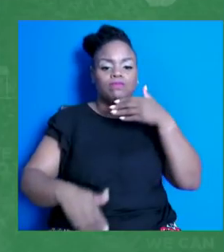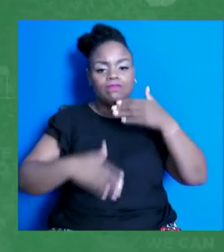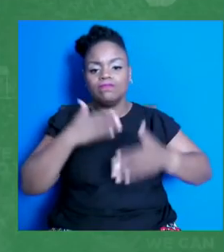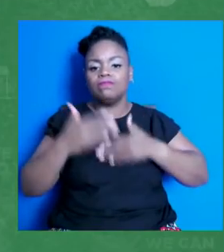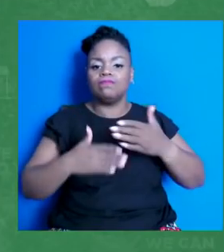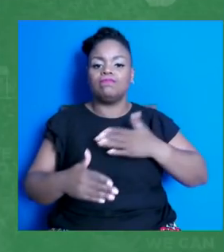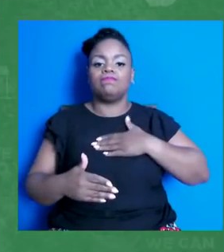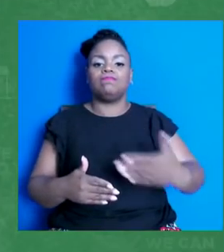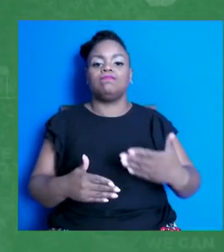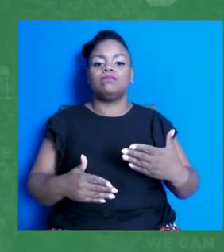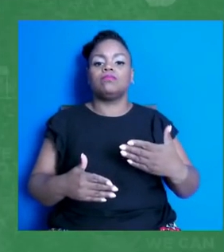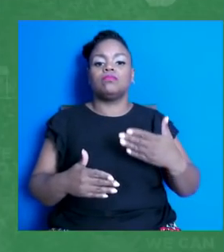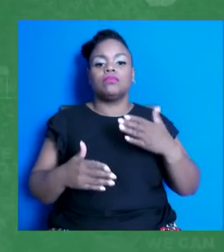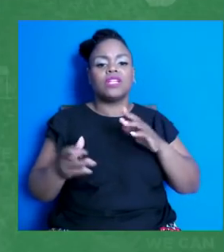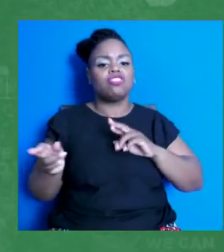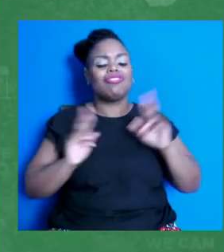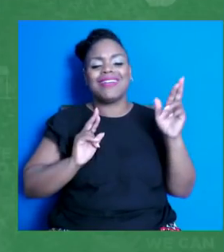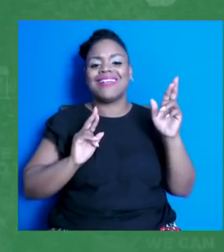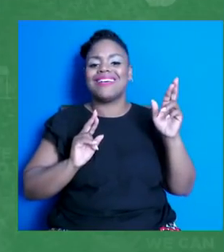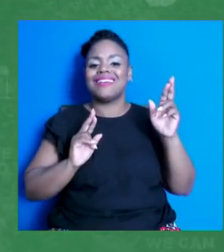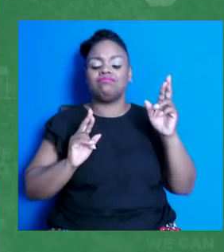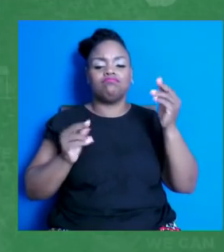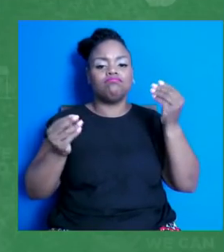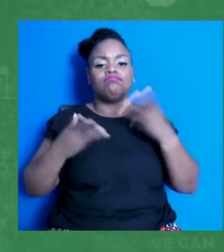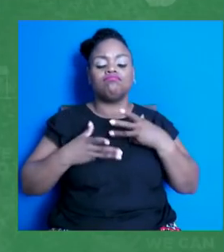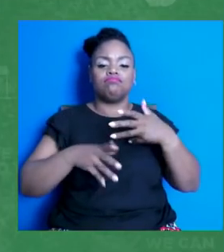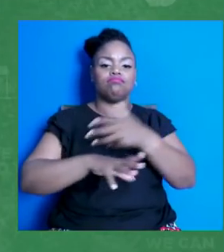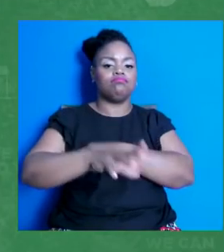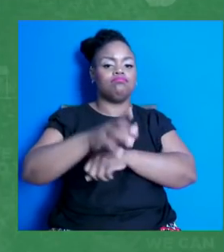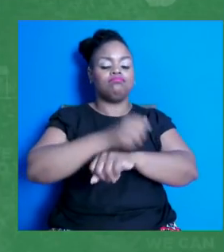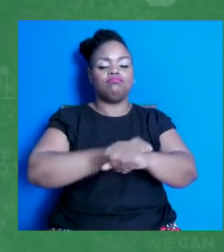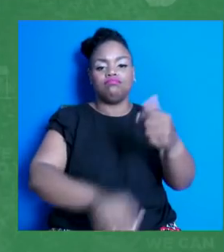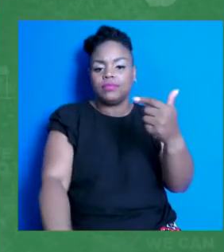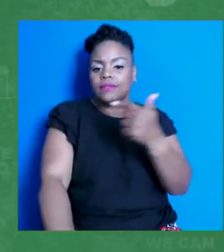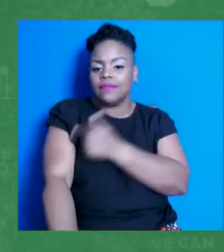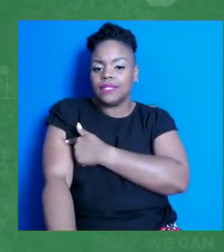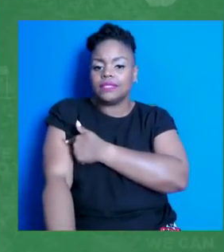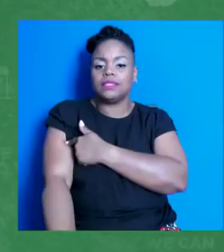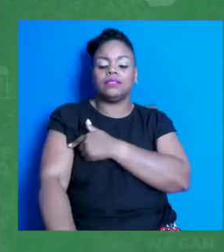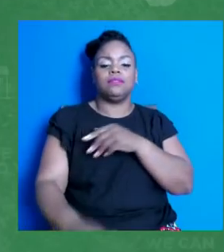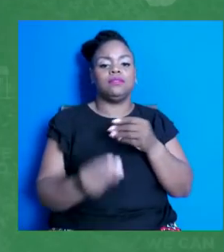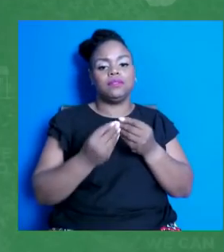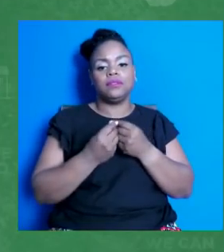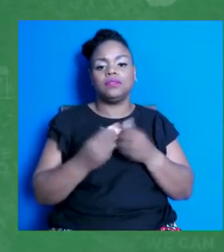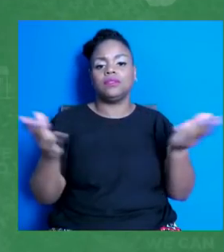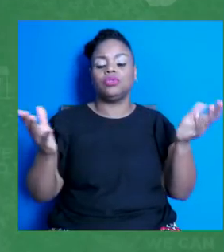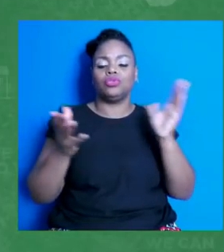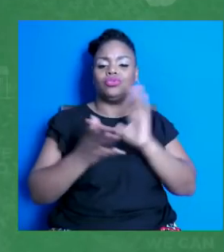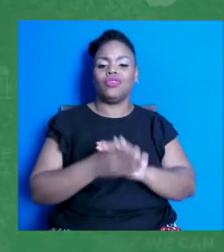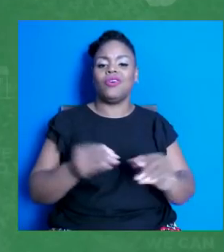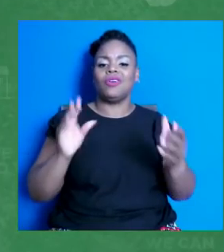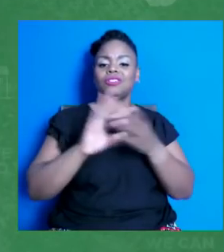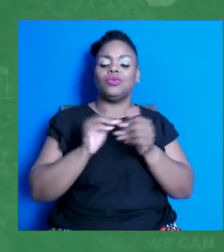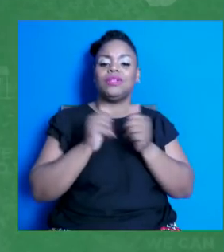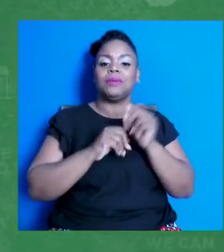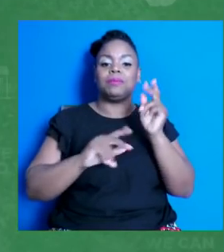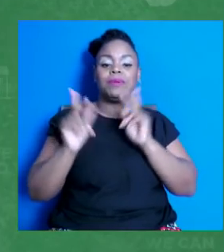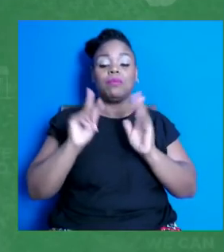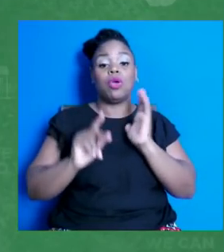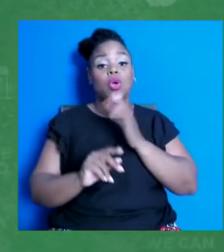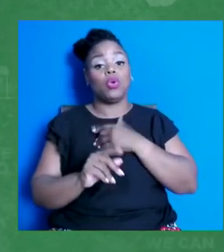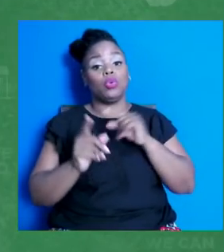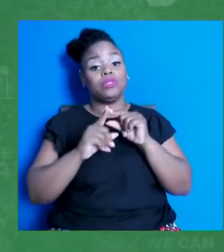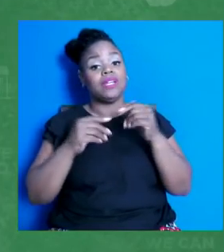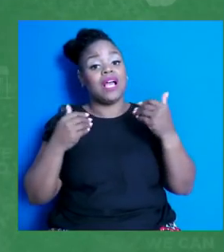informed, get vaccinated, and share your story with people around you. Our words have impact, and opening this dialogue can and